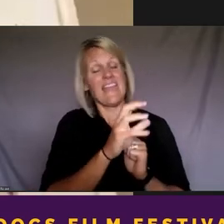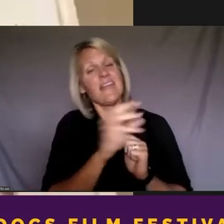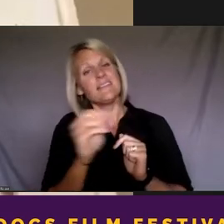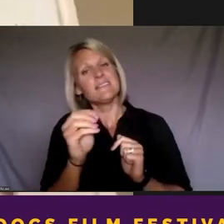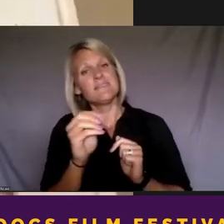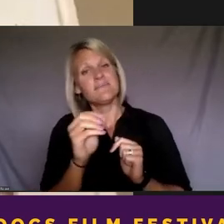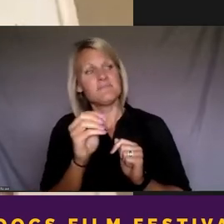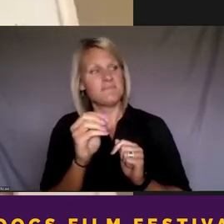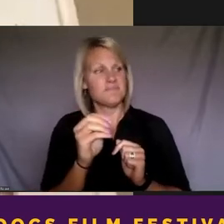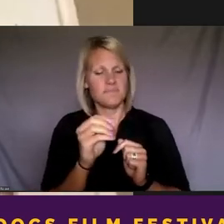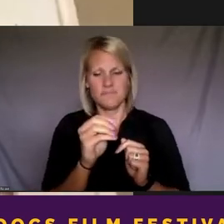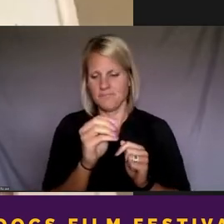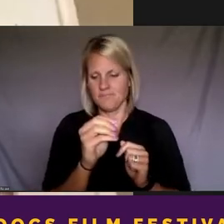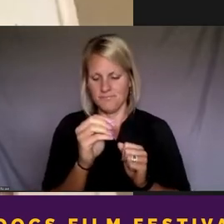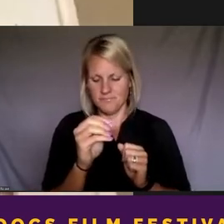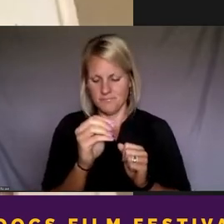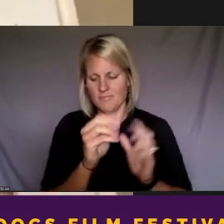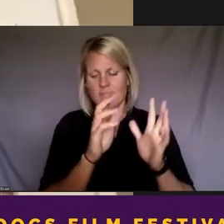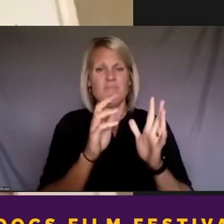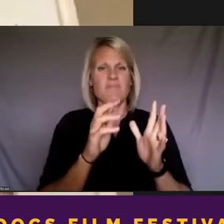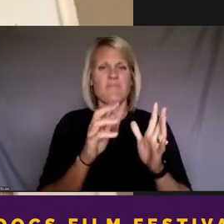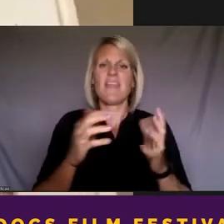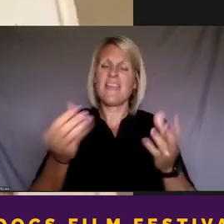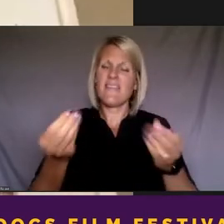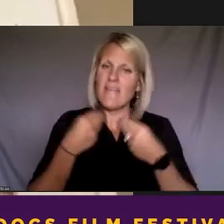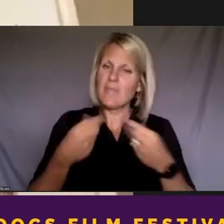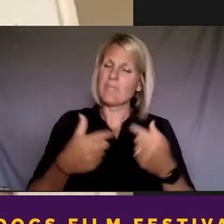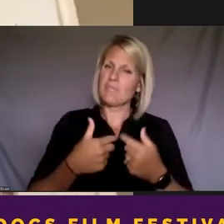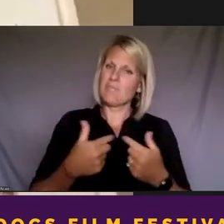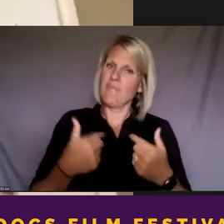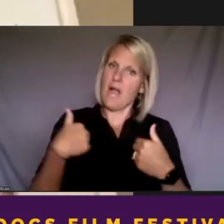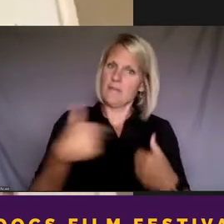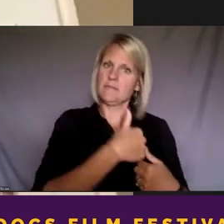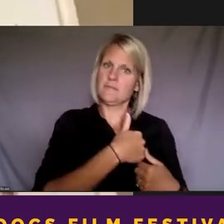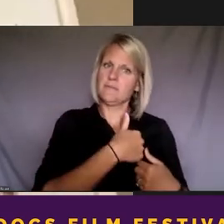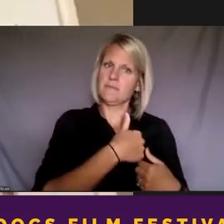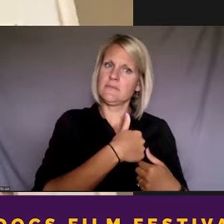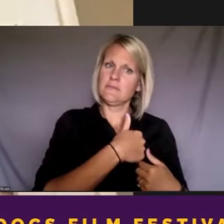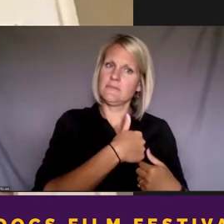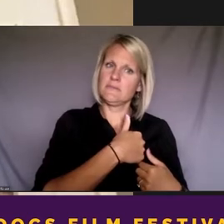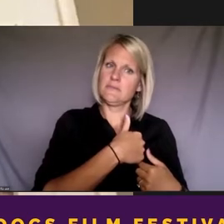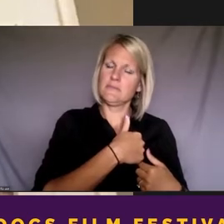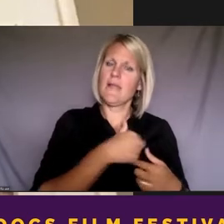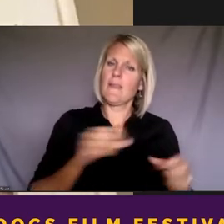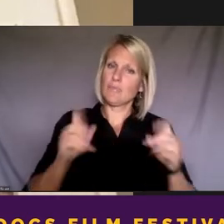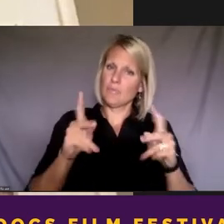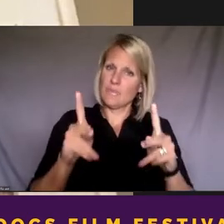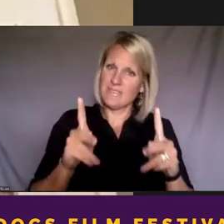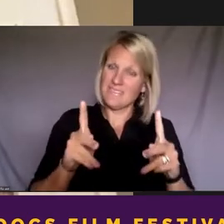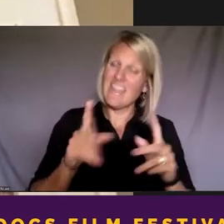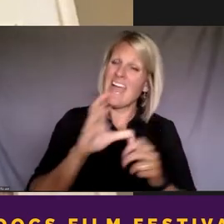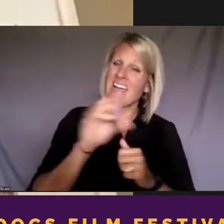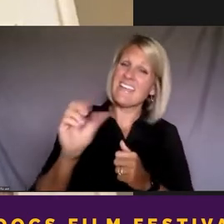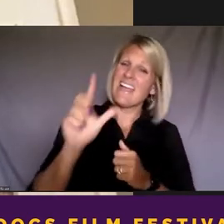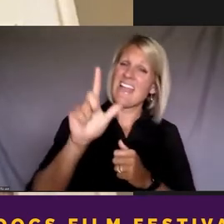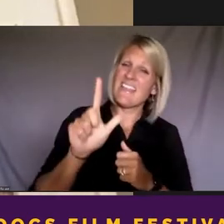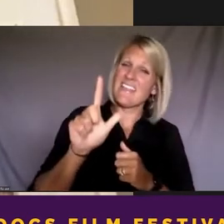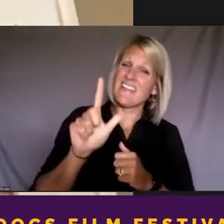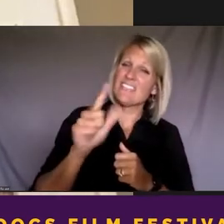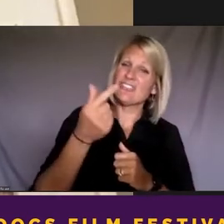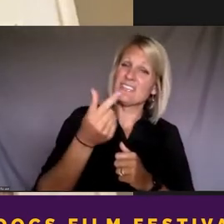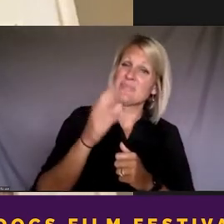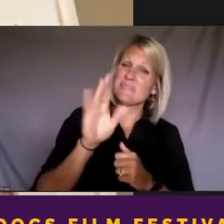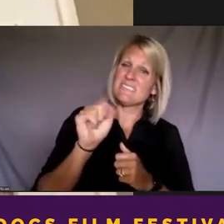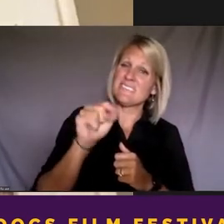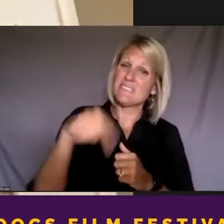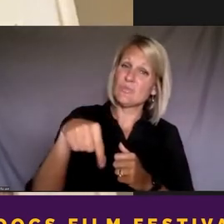opportunity to show individuals, and particularly LGBTQ individuals, that people that look like us, that are